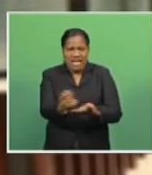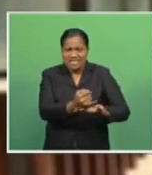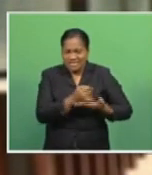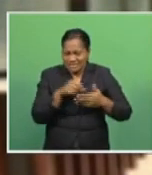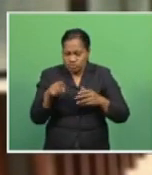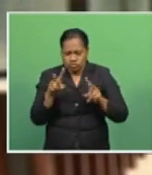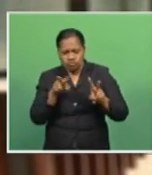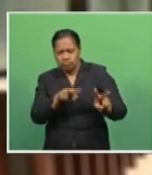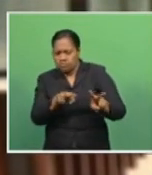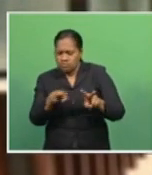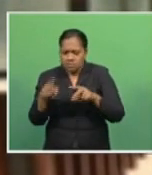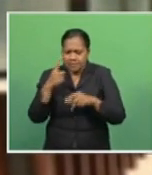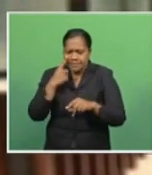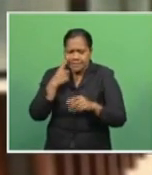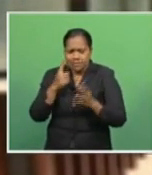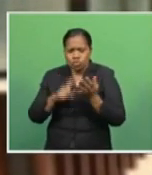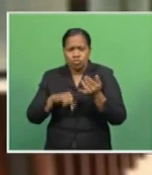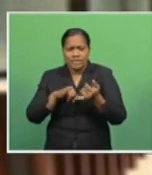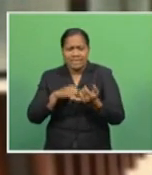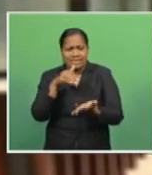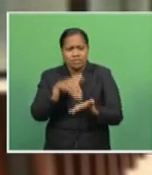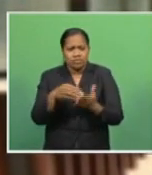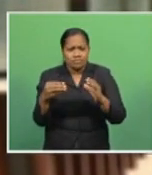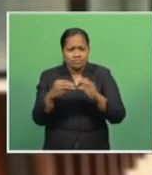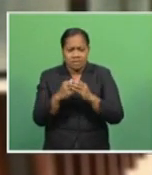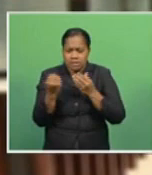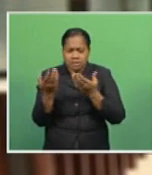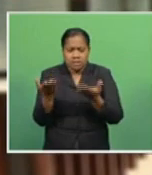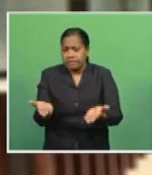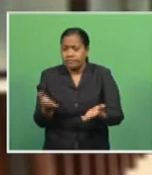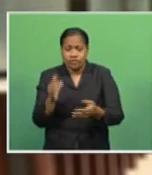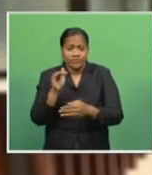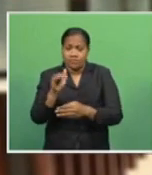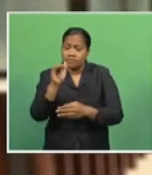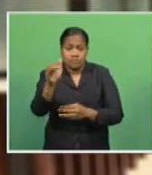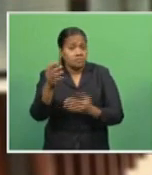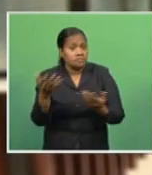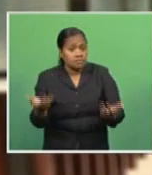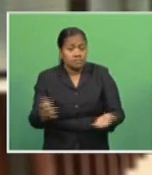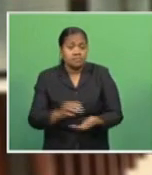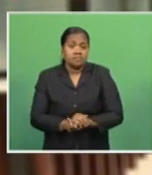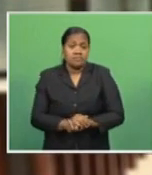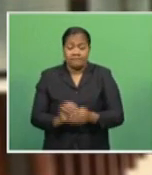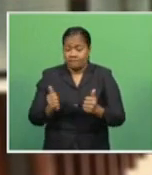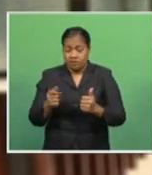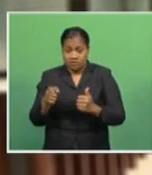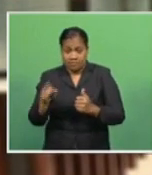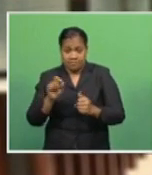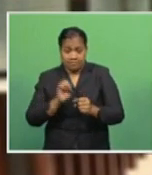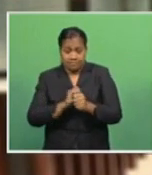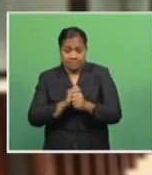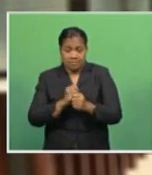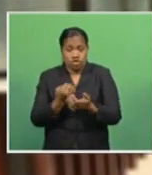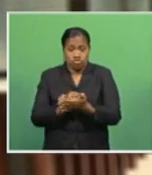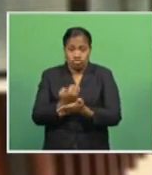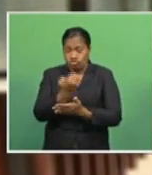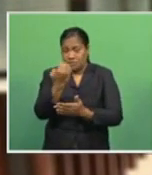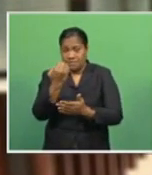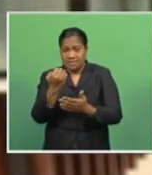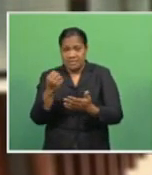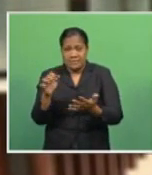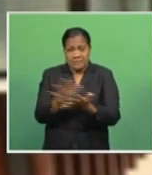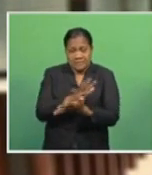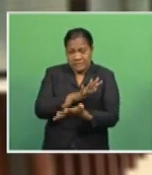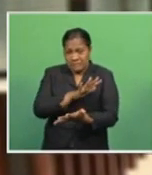bank gives any clues on its future policy path after it responded to the economic devastation of the COVID-19